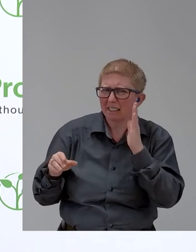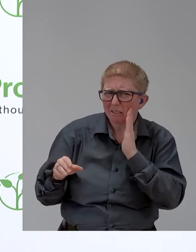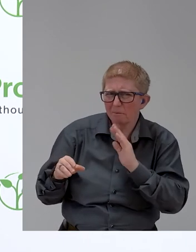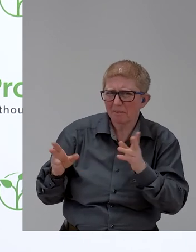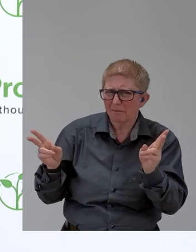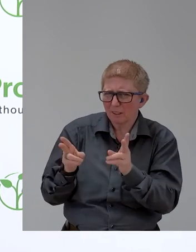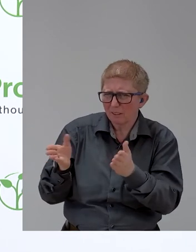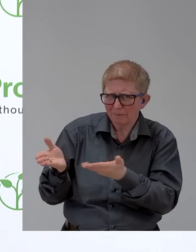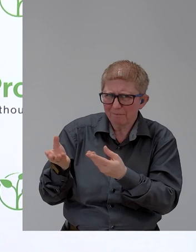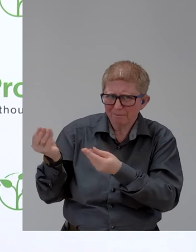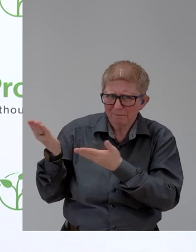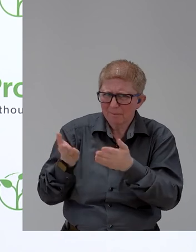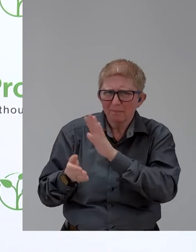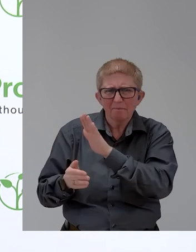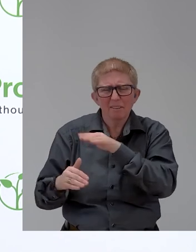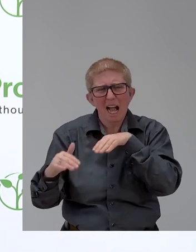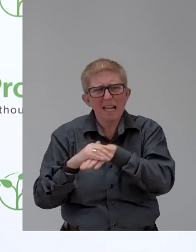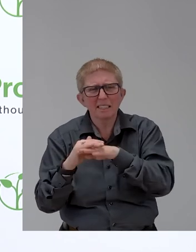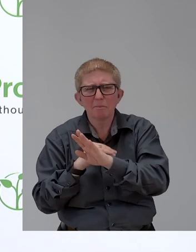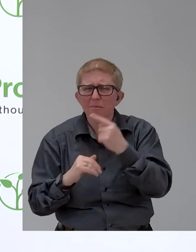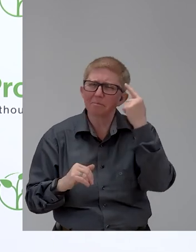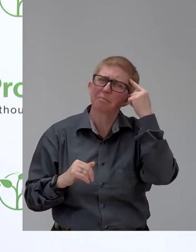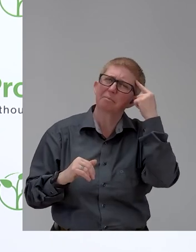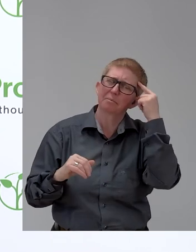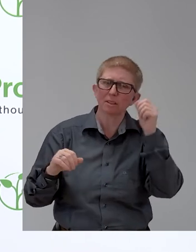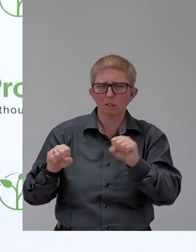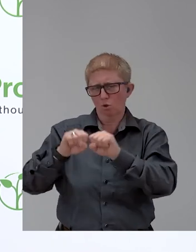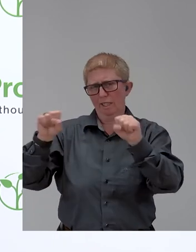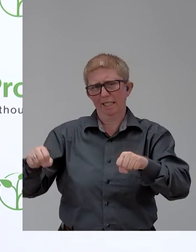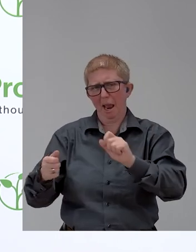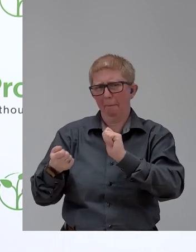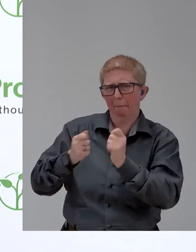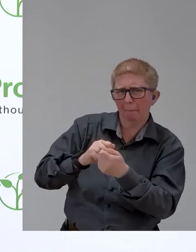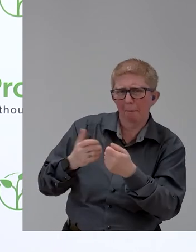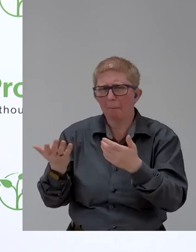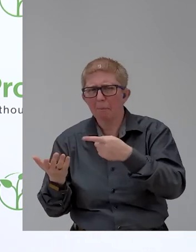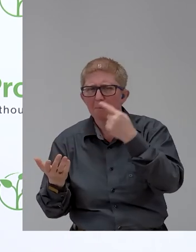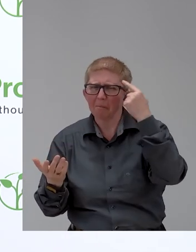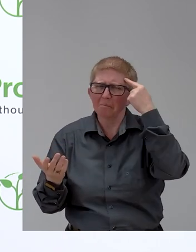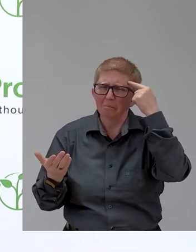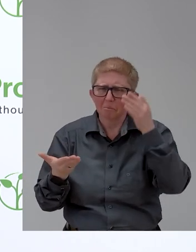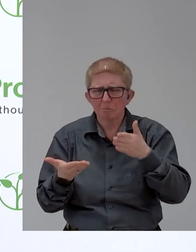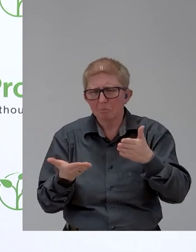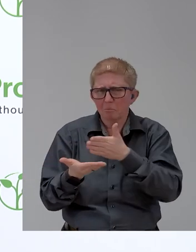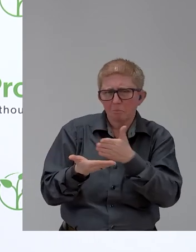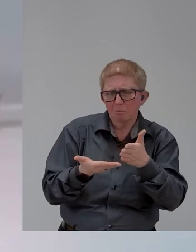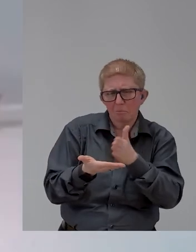is your approach to create this systematic change to reach the middle class and make them change their ways?